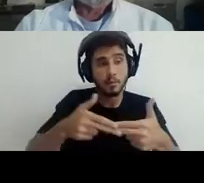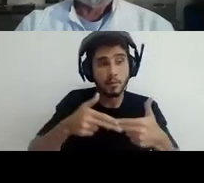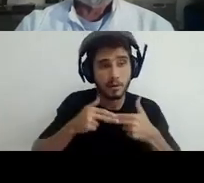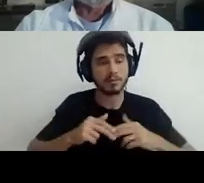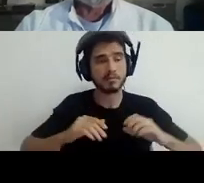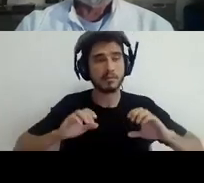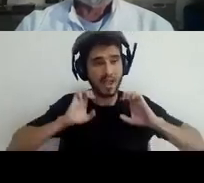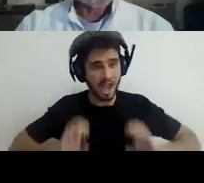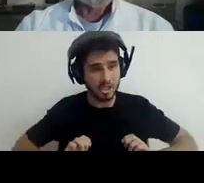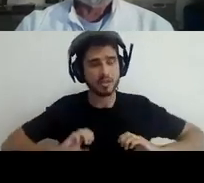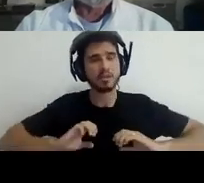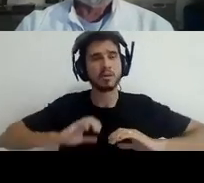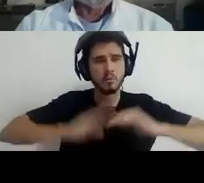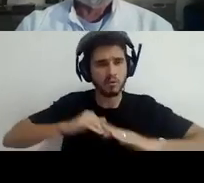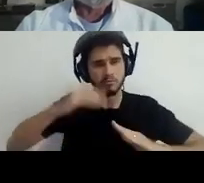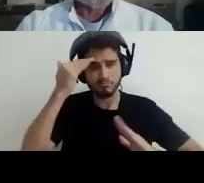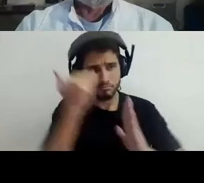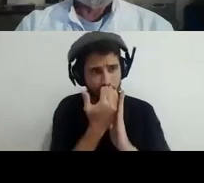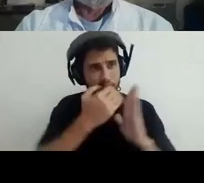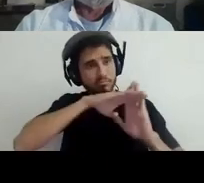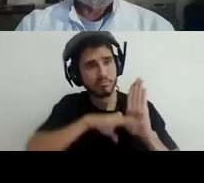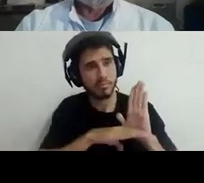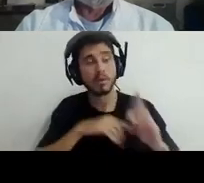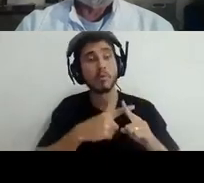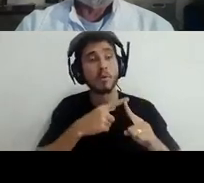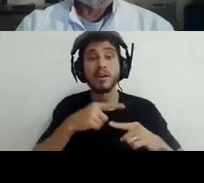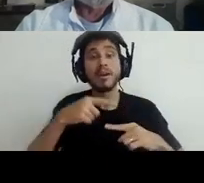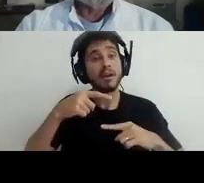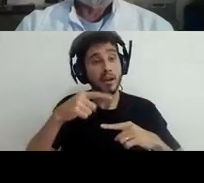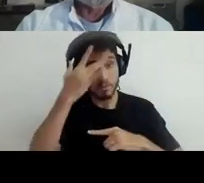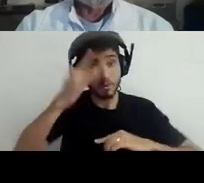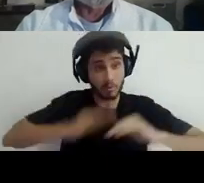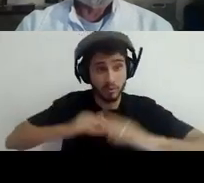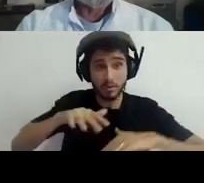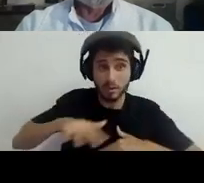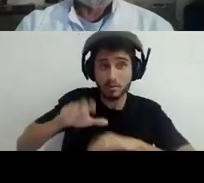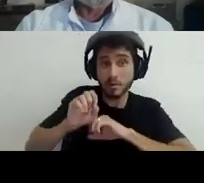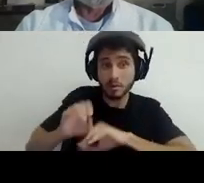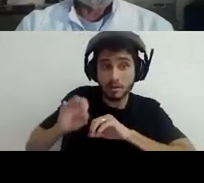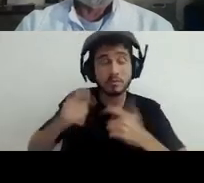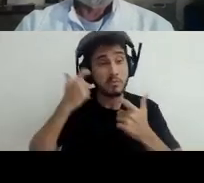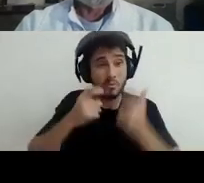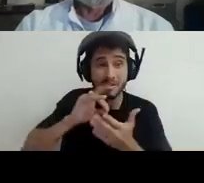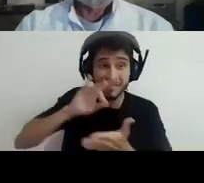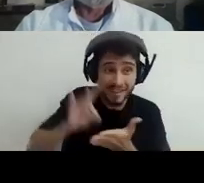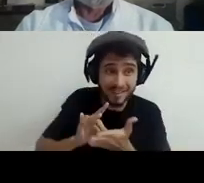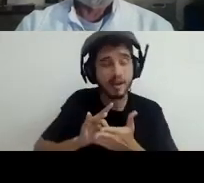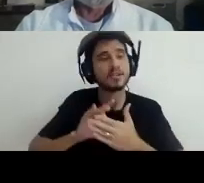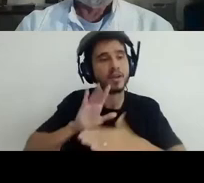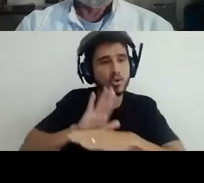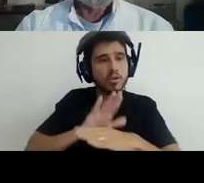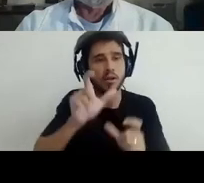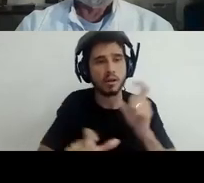that they care for their students. And this may sound a little bit soft, but it's extremely important.